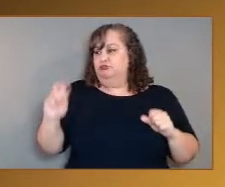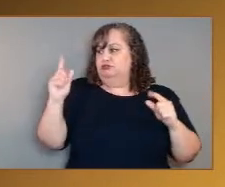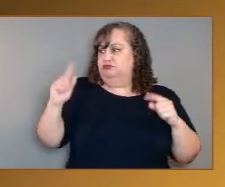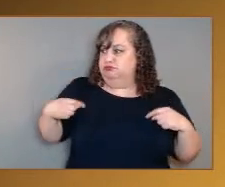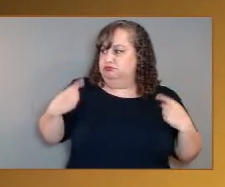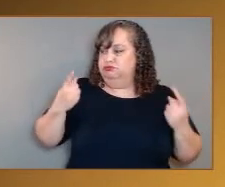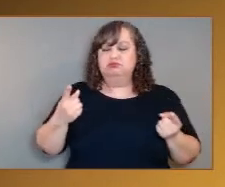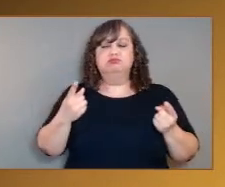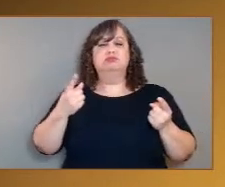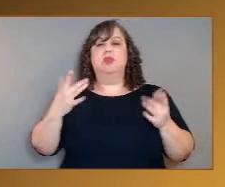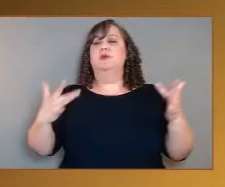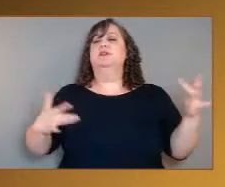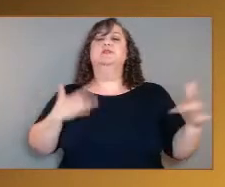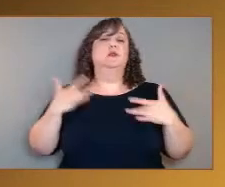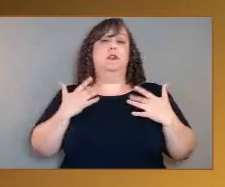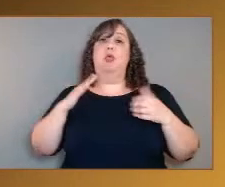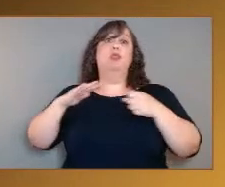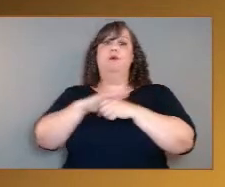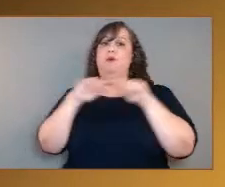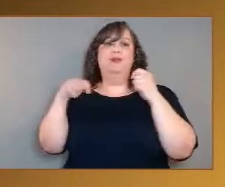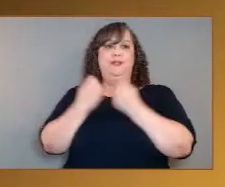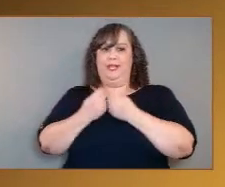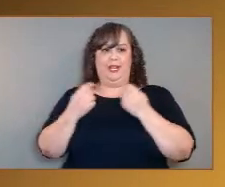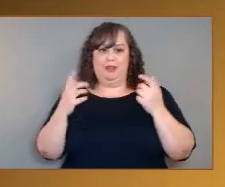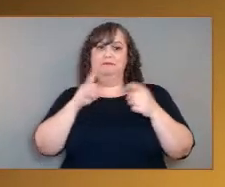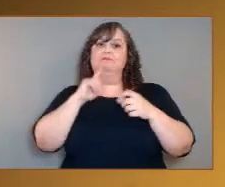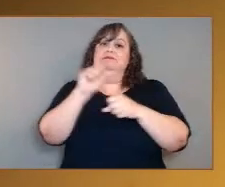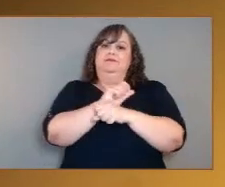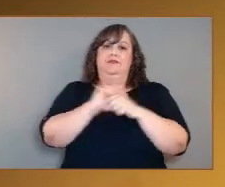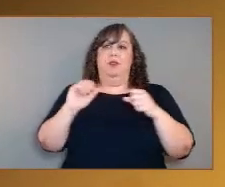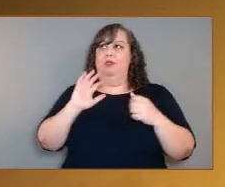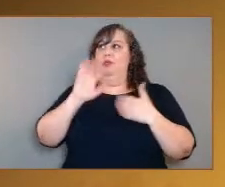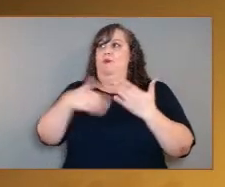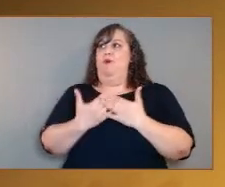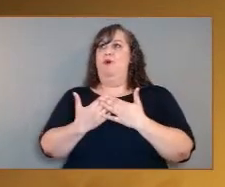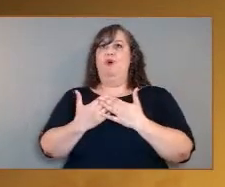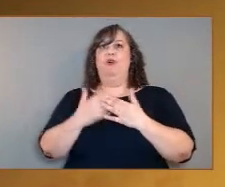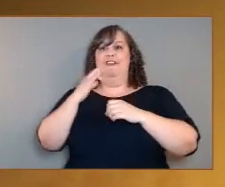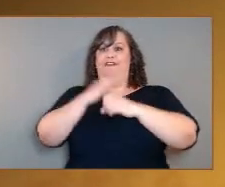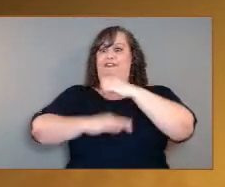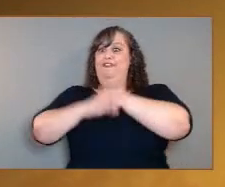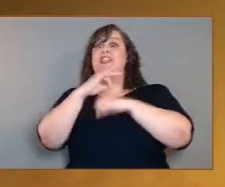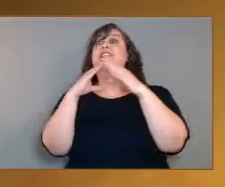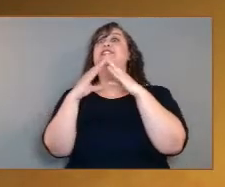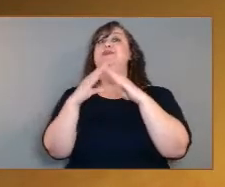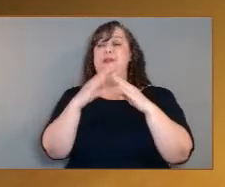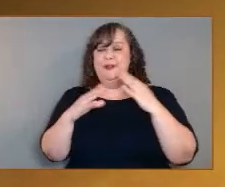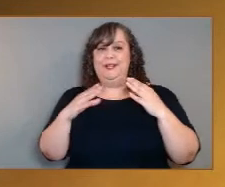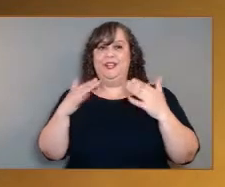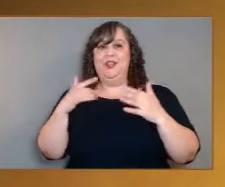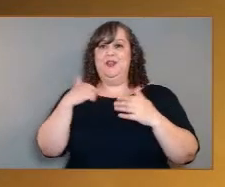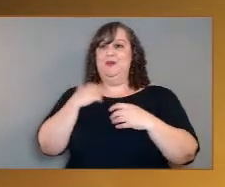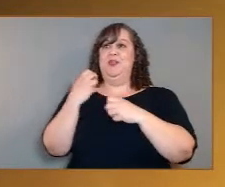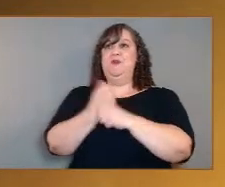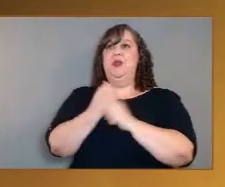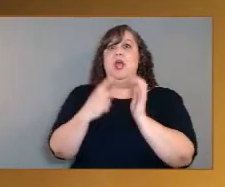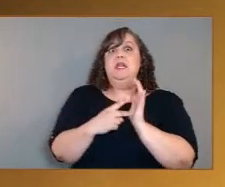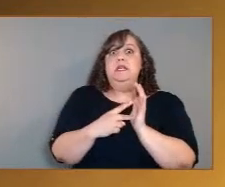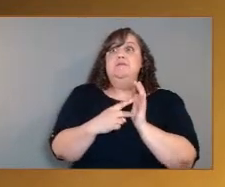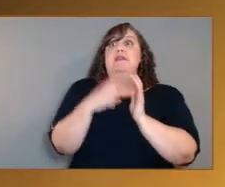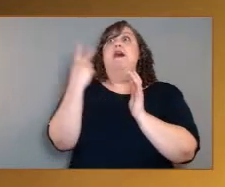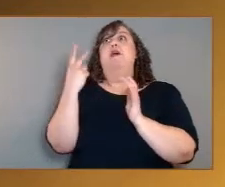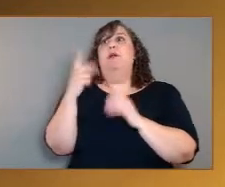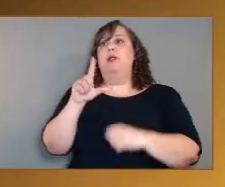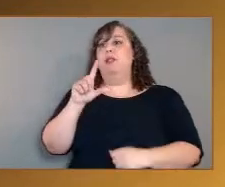excited. The entire team, in fact, you know, the entire Venus community, we won the double lottery, Veritas, Da Vinci